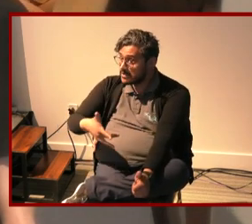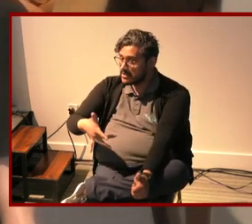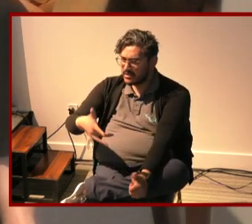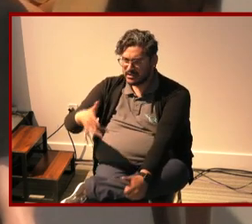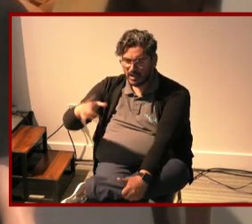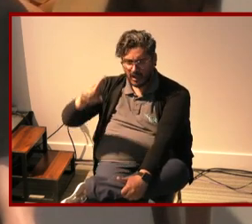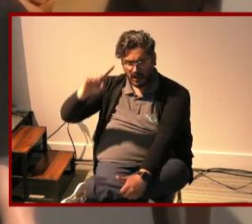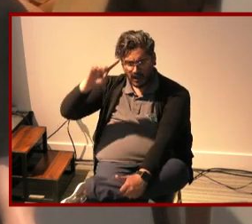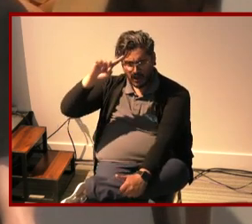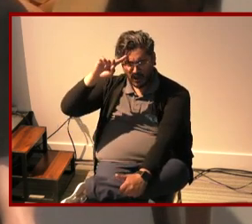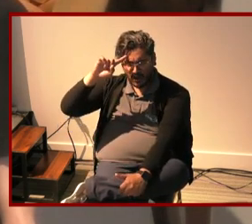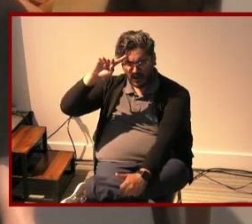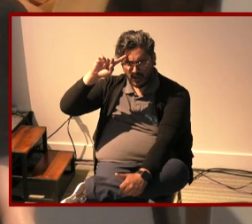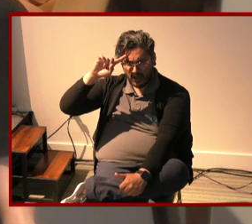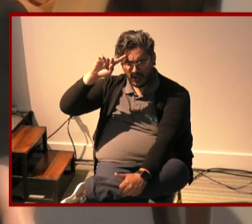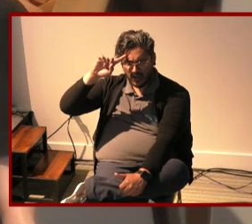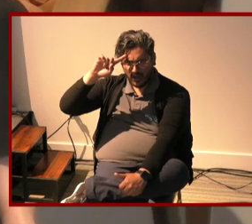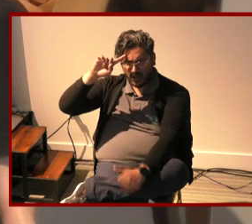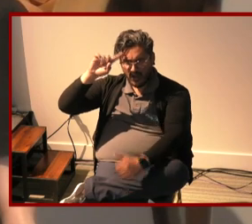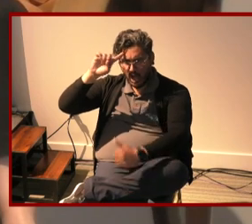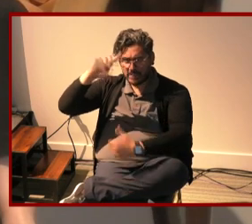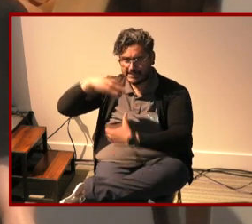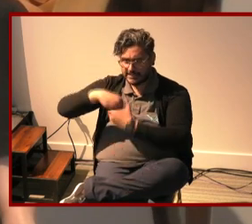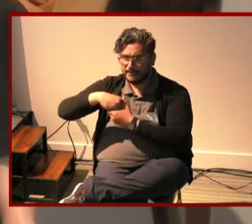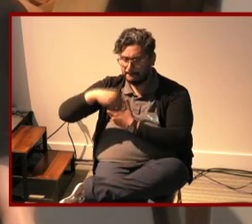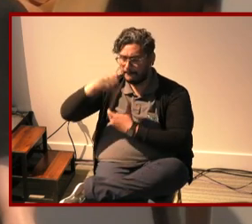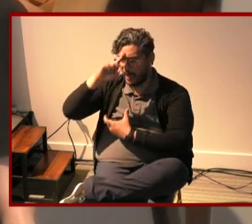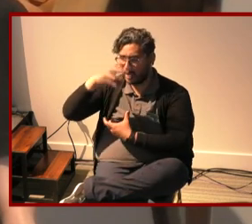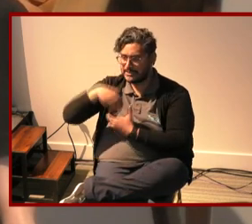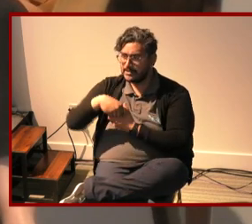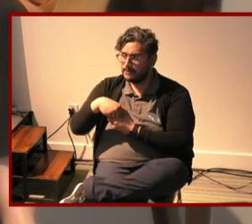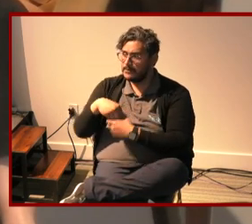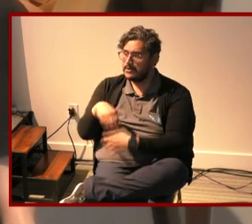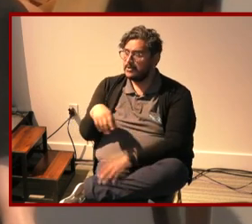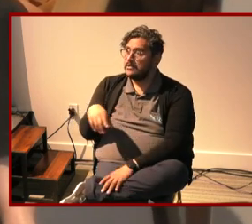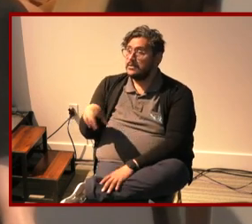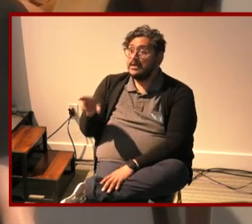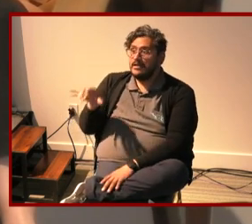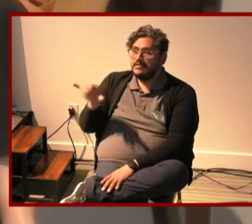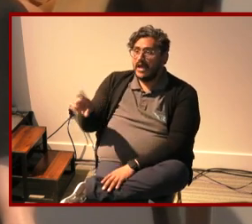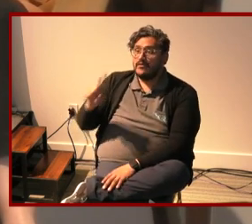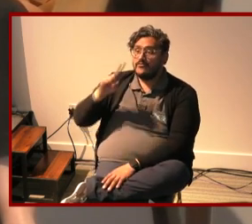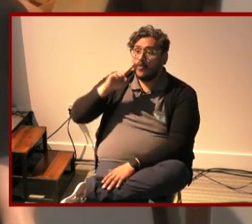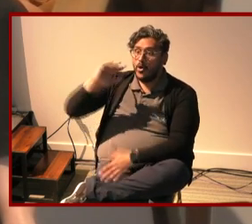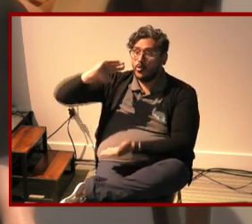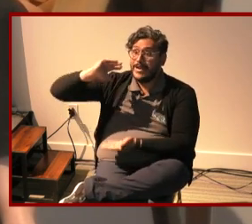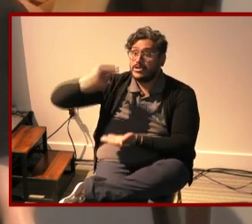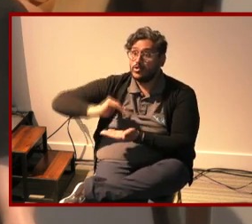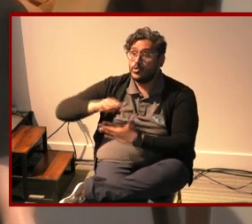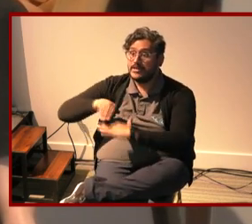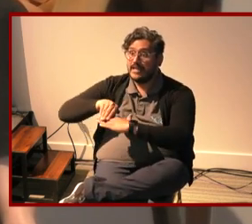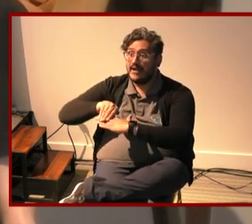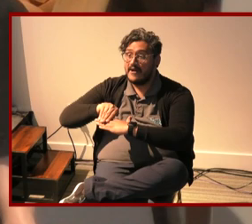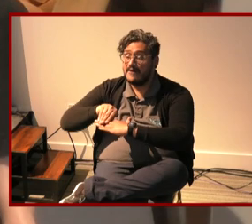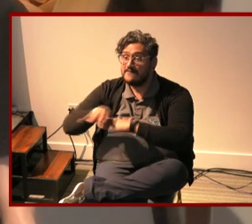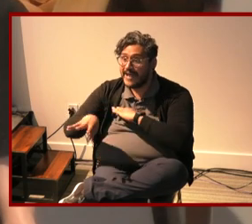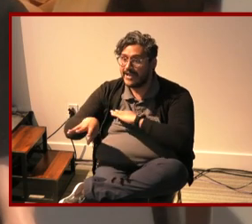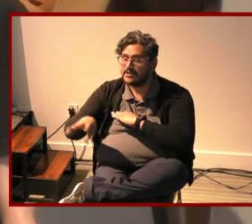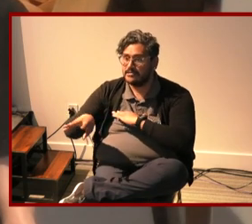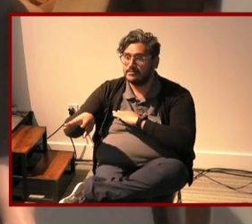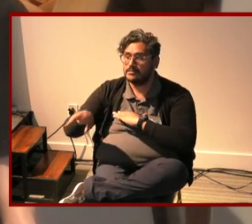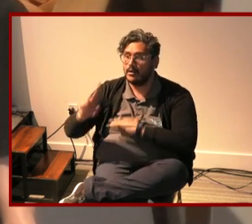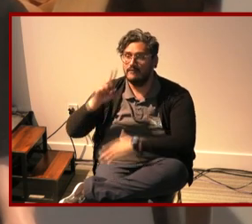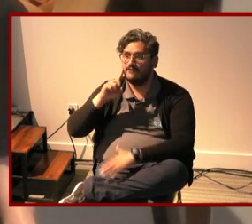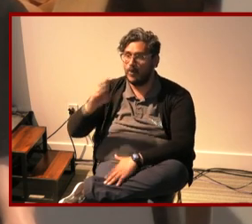entire mechanism of of learn the science act early is to reduce the effects of um unintervened